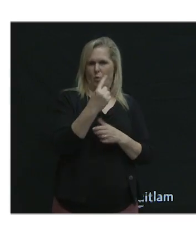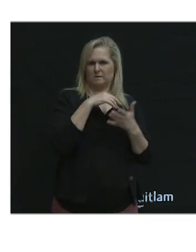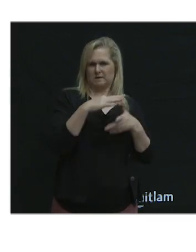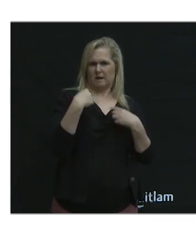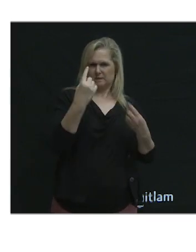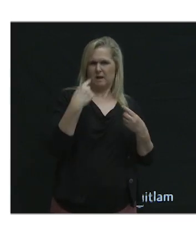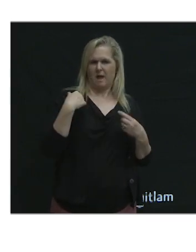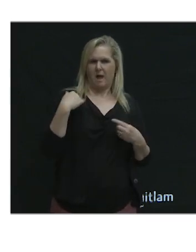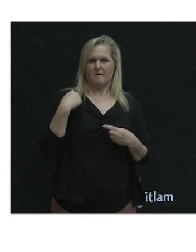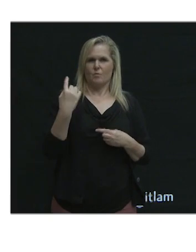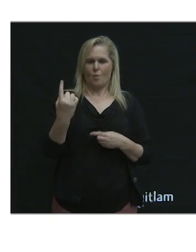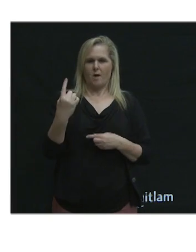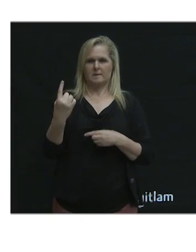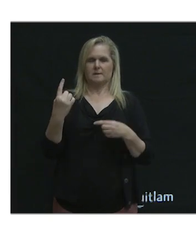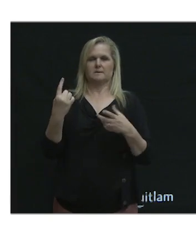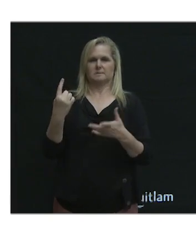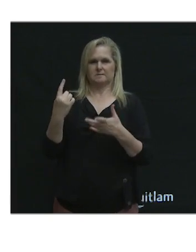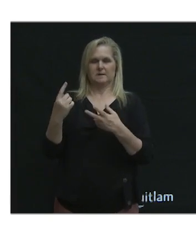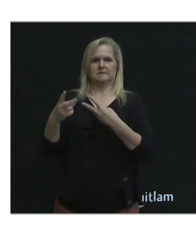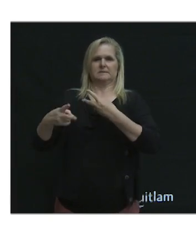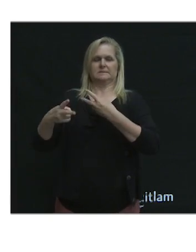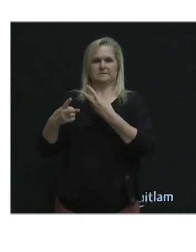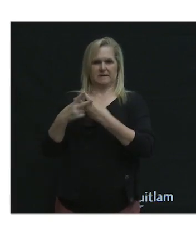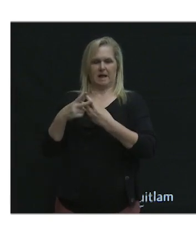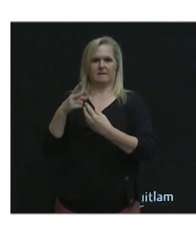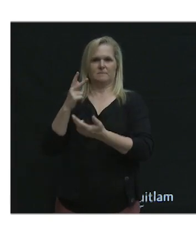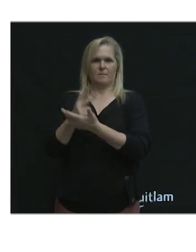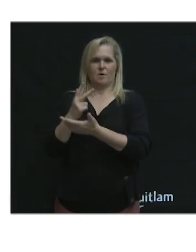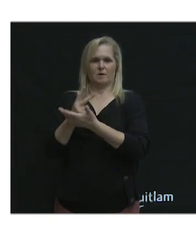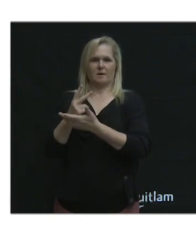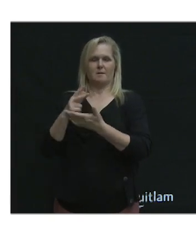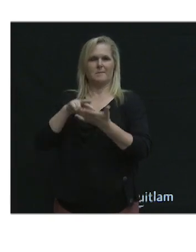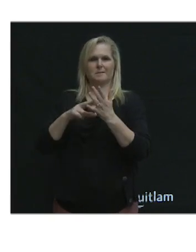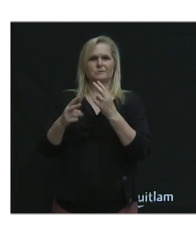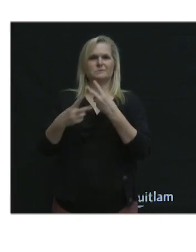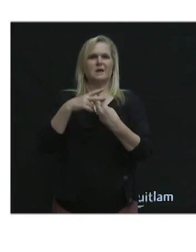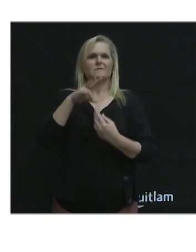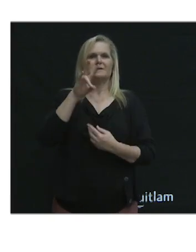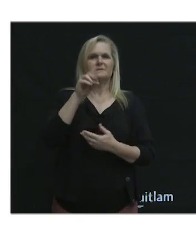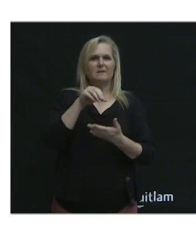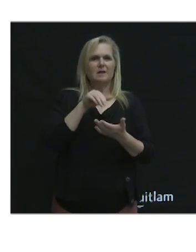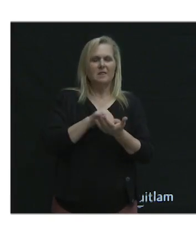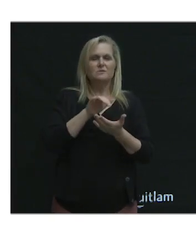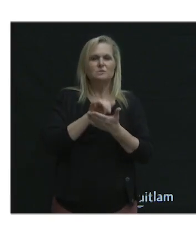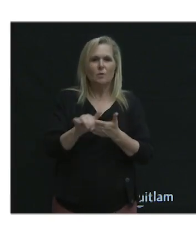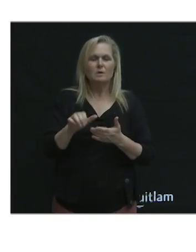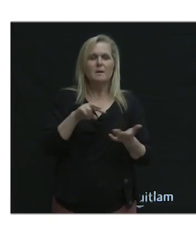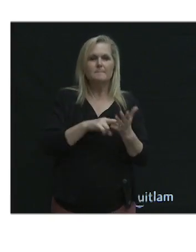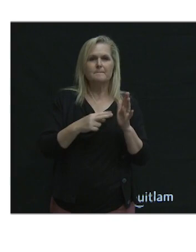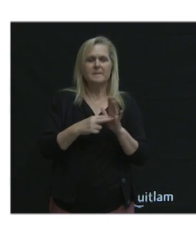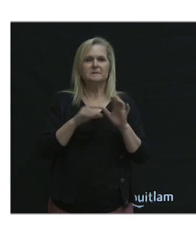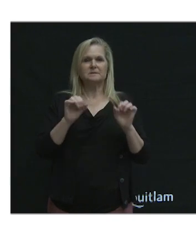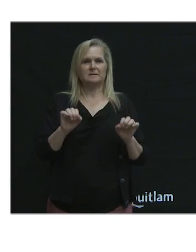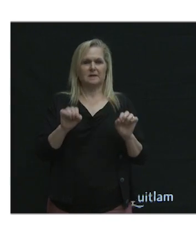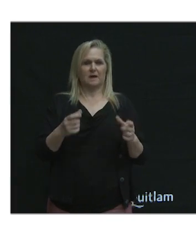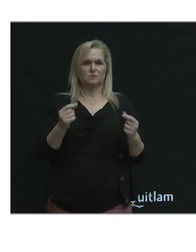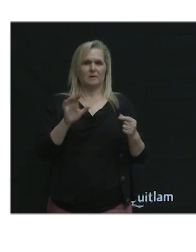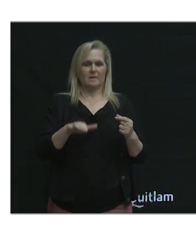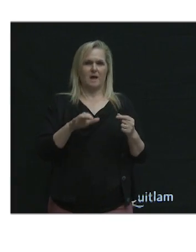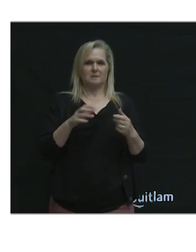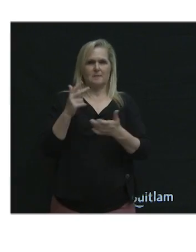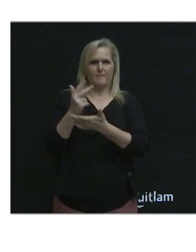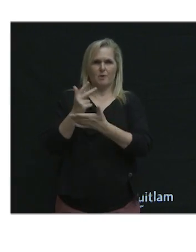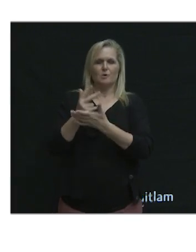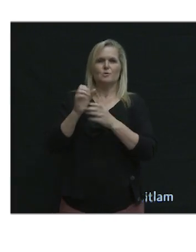saved parking spot saves about $17,000. It also means you can unbundle parking from housing